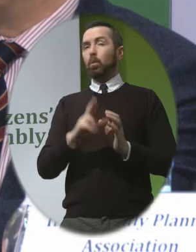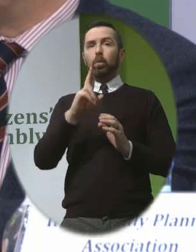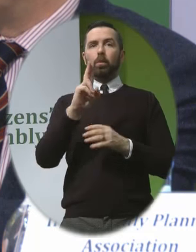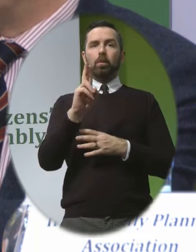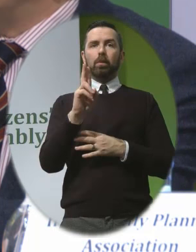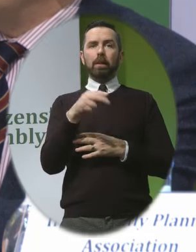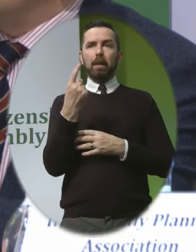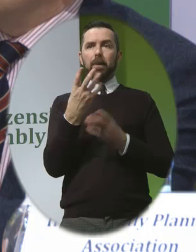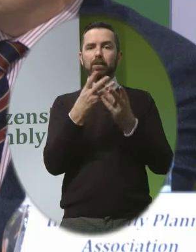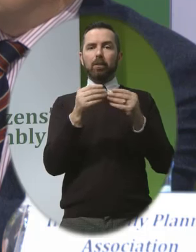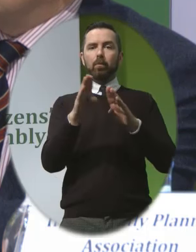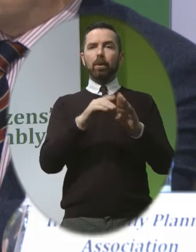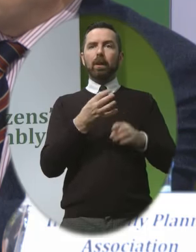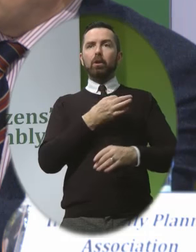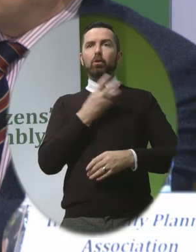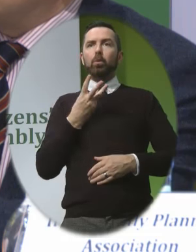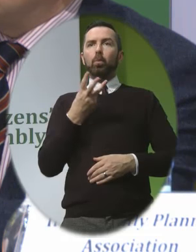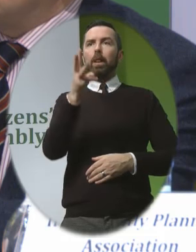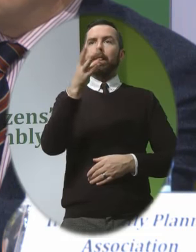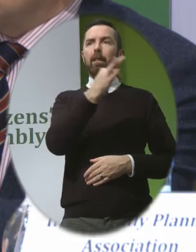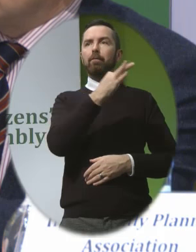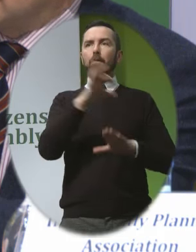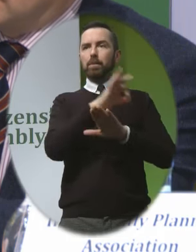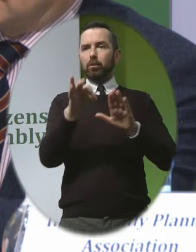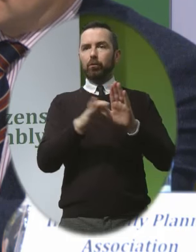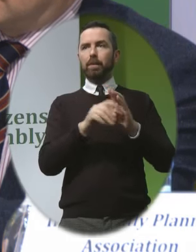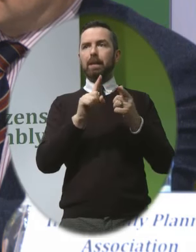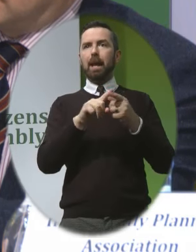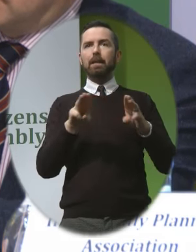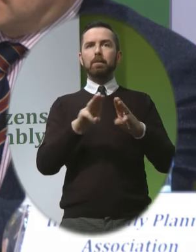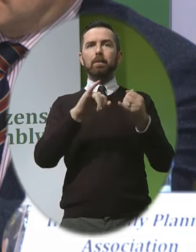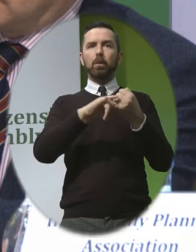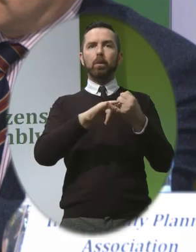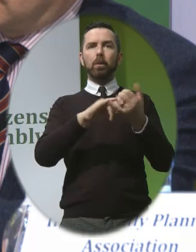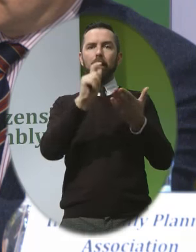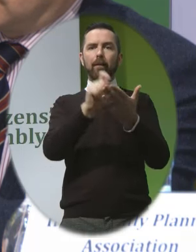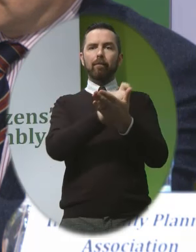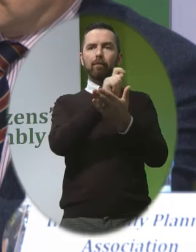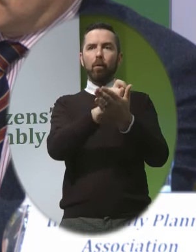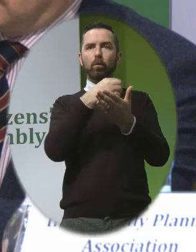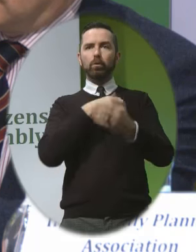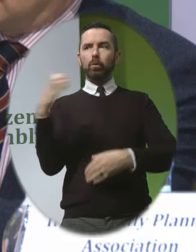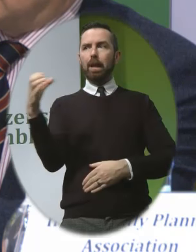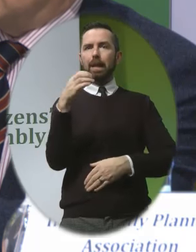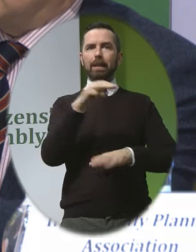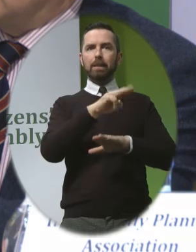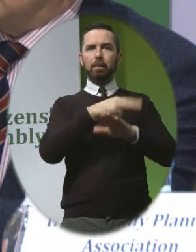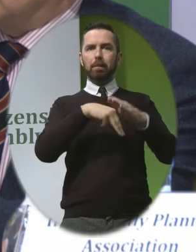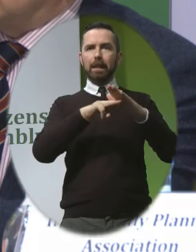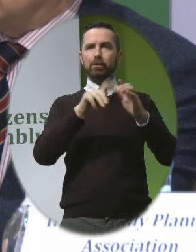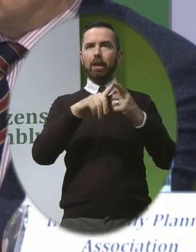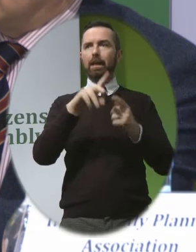From the government From those who vote in ministers and vote in TDs